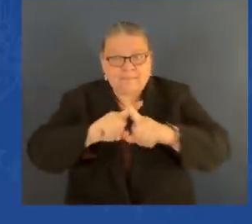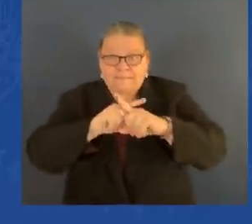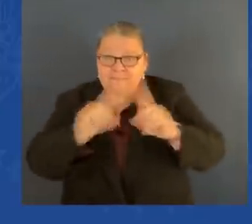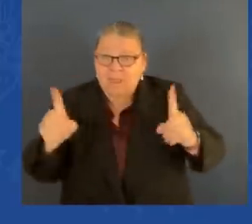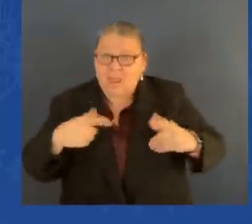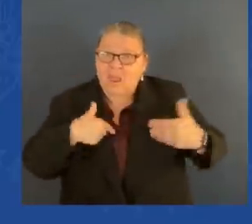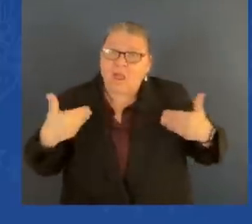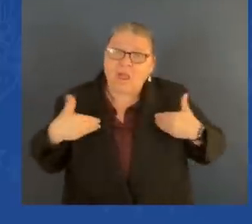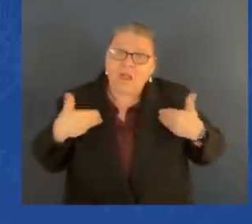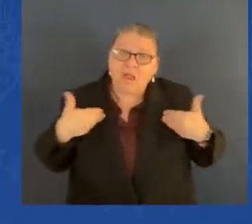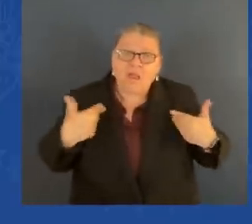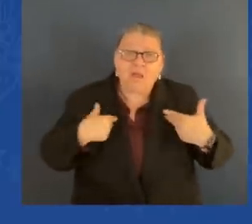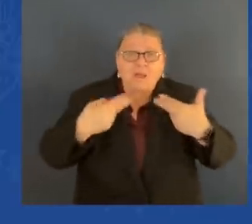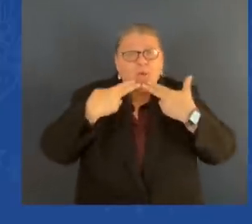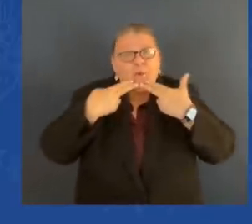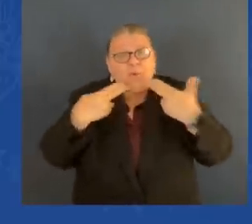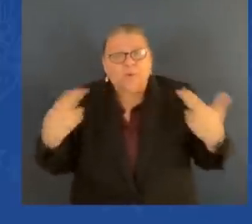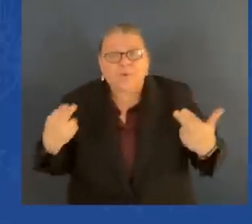organize.